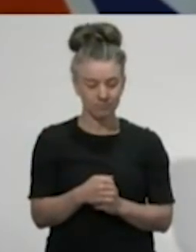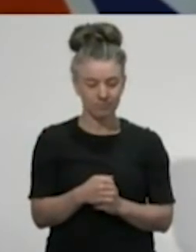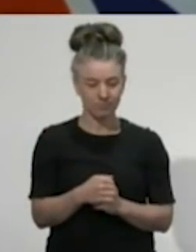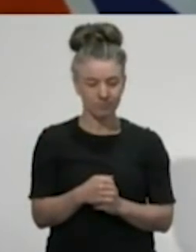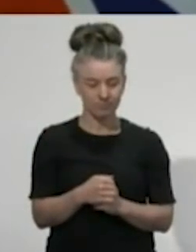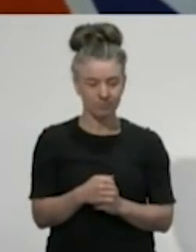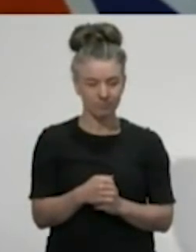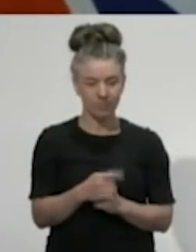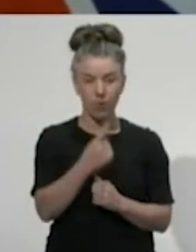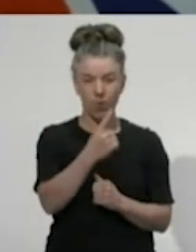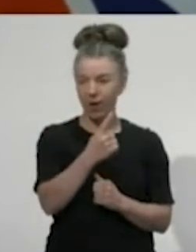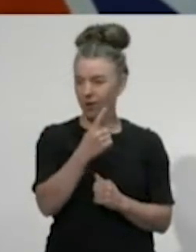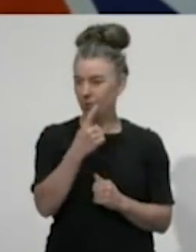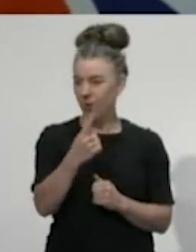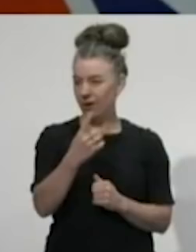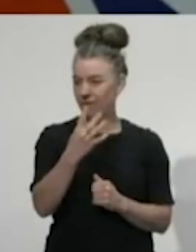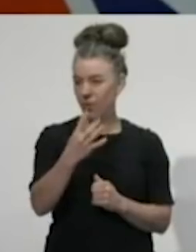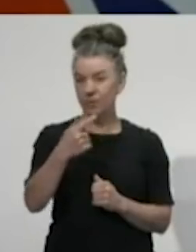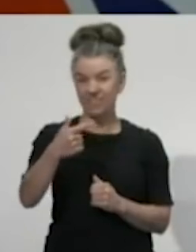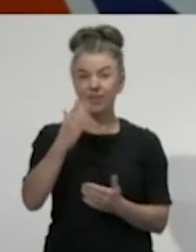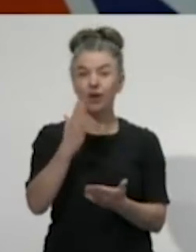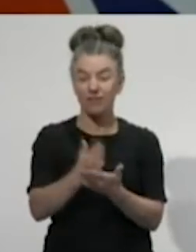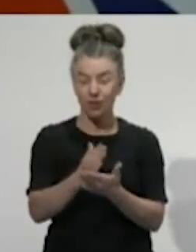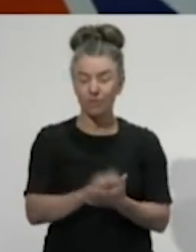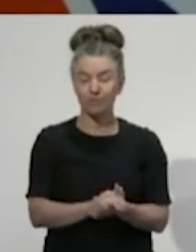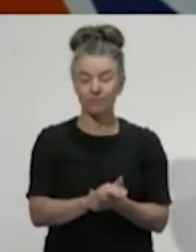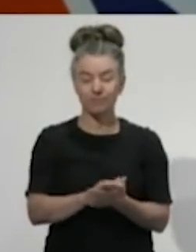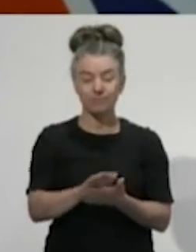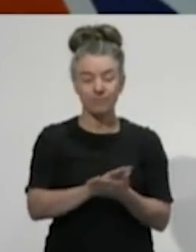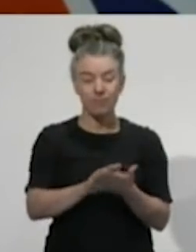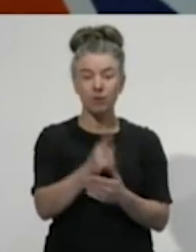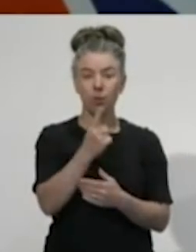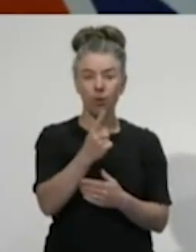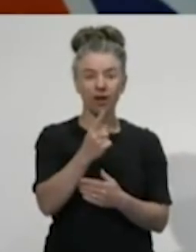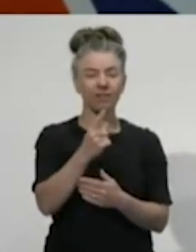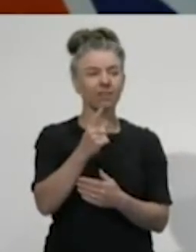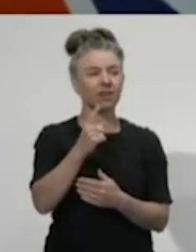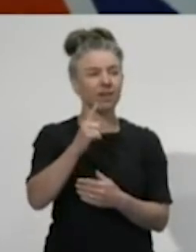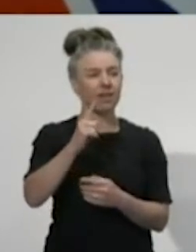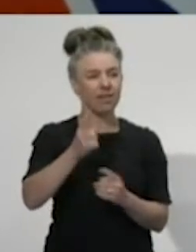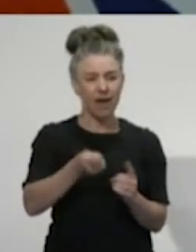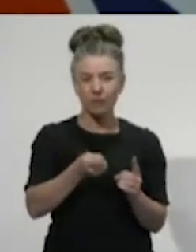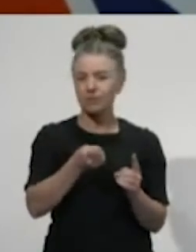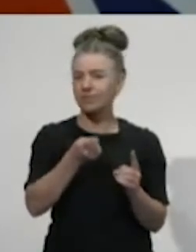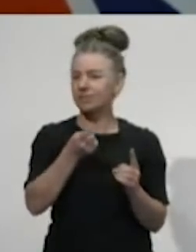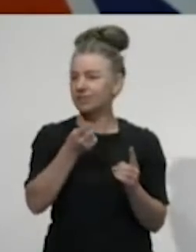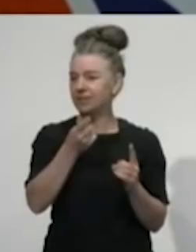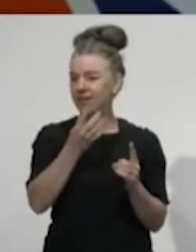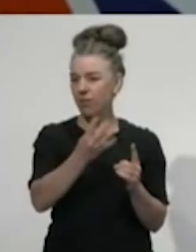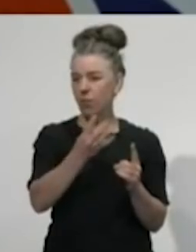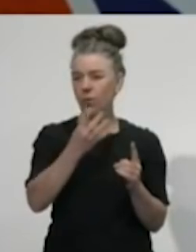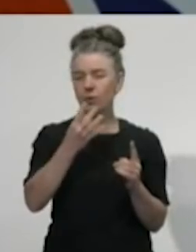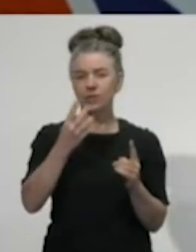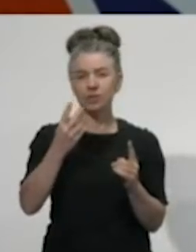confirmed. So we now have 1,042 people who have been confirmed as having recovered from COVID